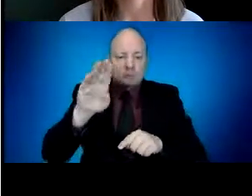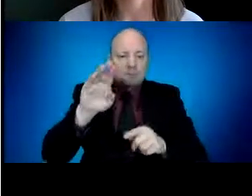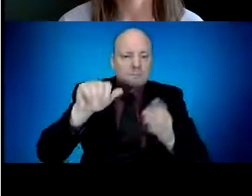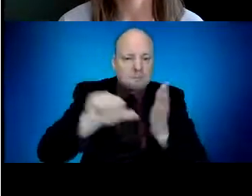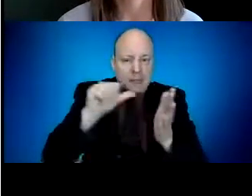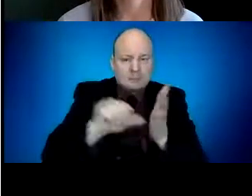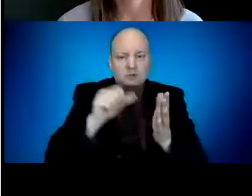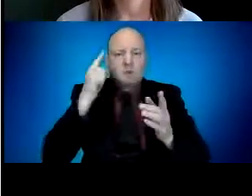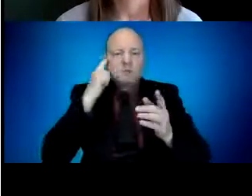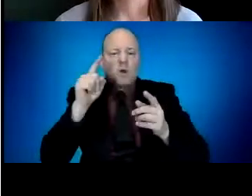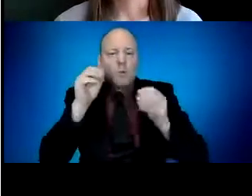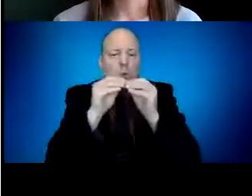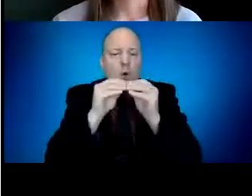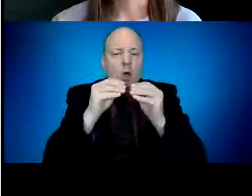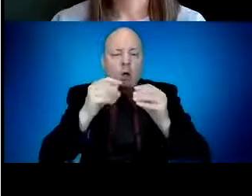let me turn it over to Dr.